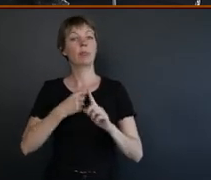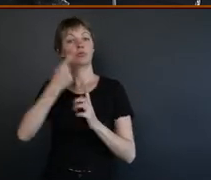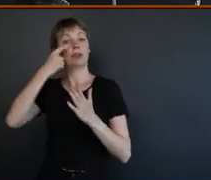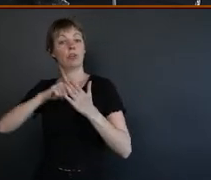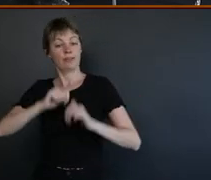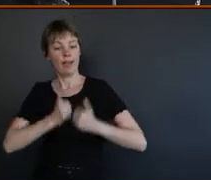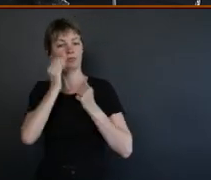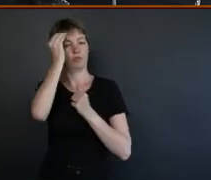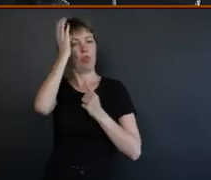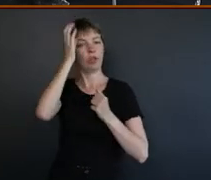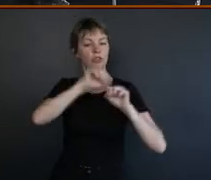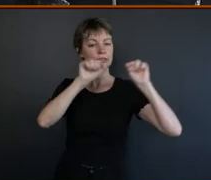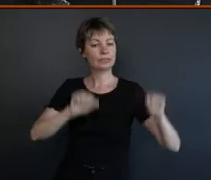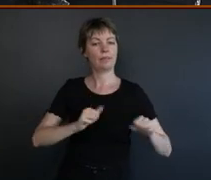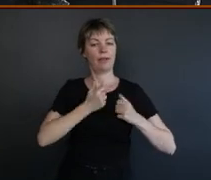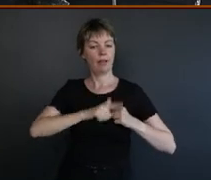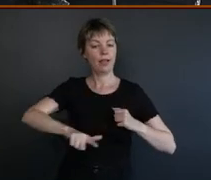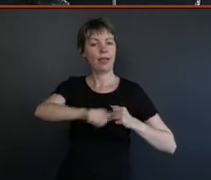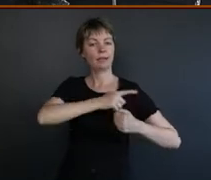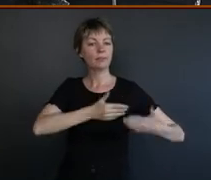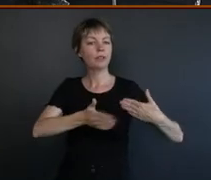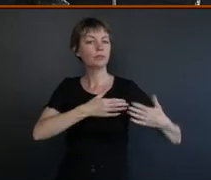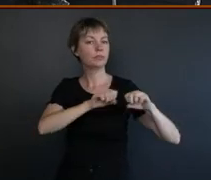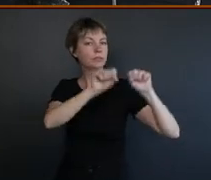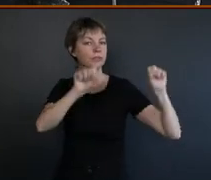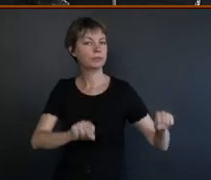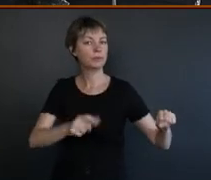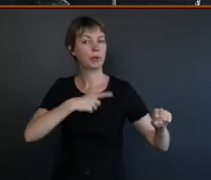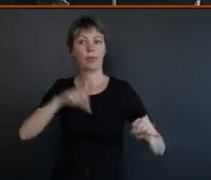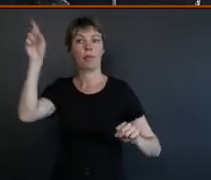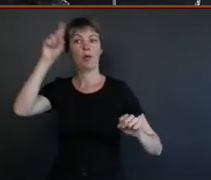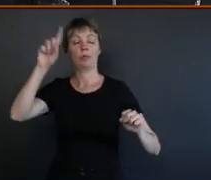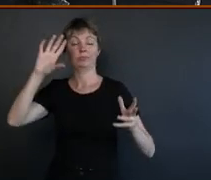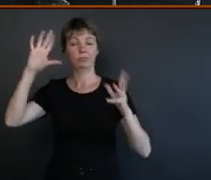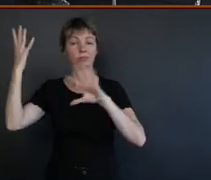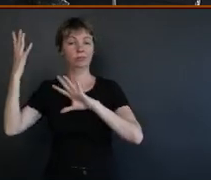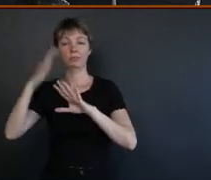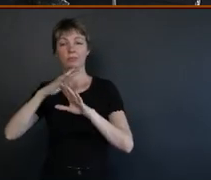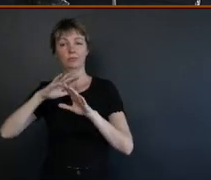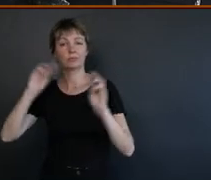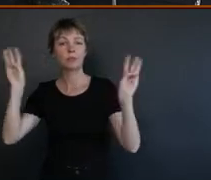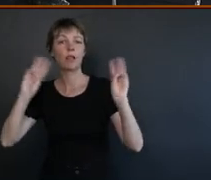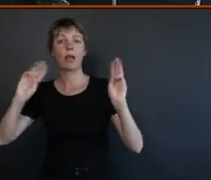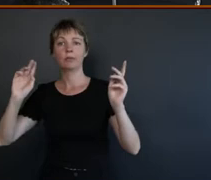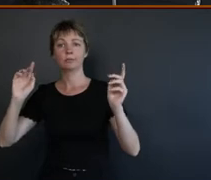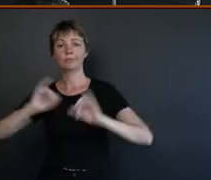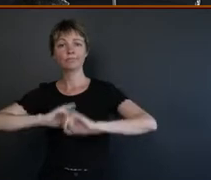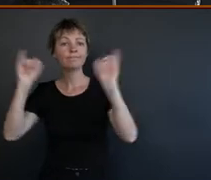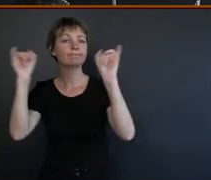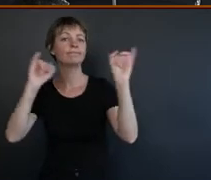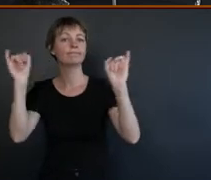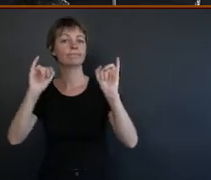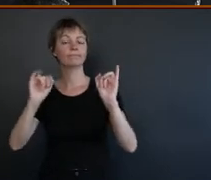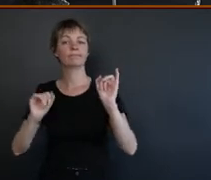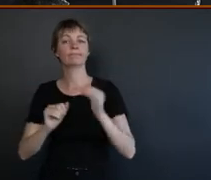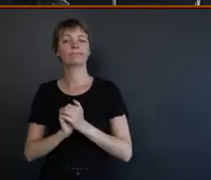knowledge systems and our land management practices given the current state that we're in with the climate crisis that we've had, you know,